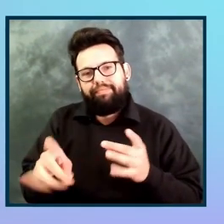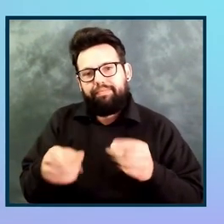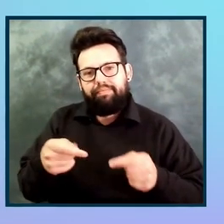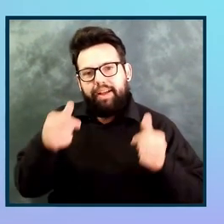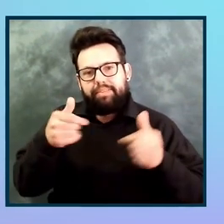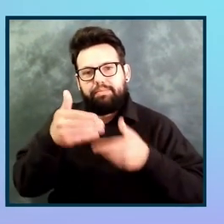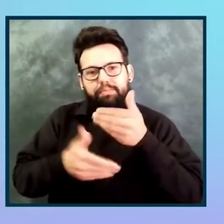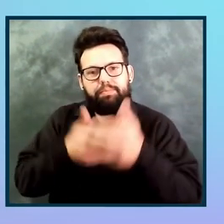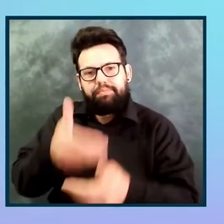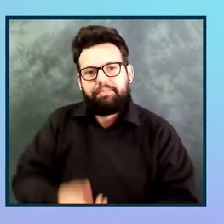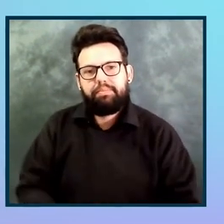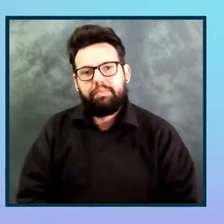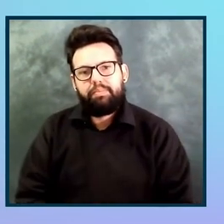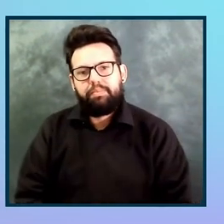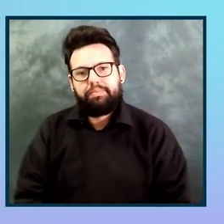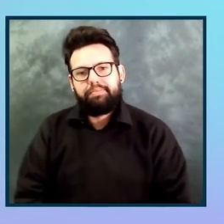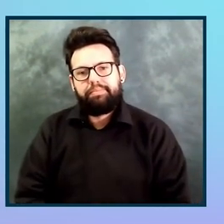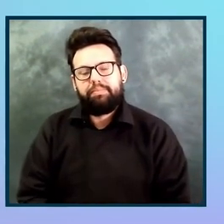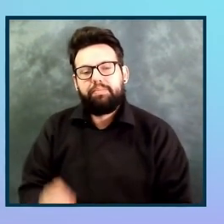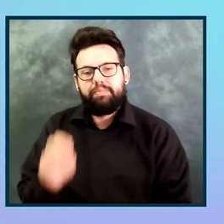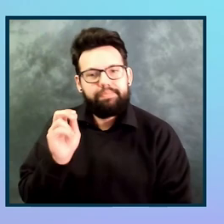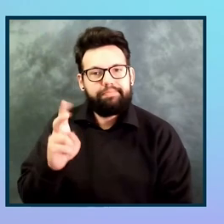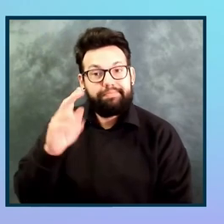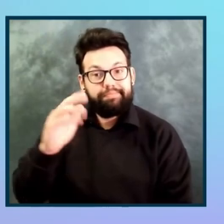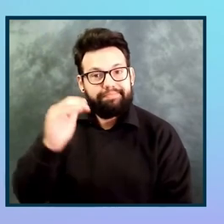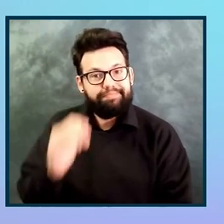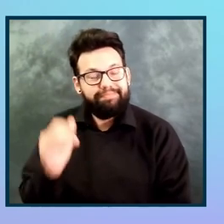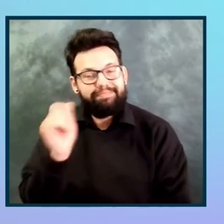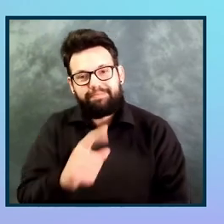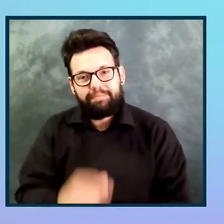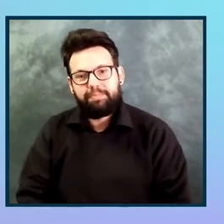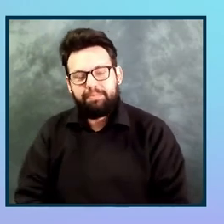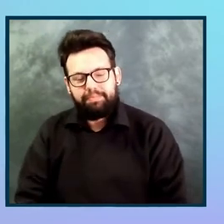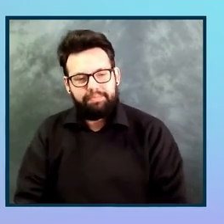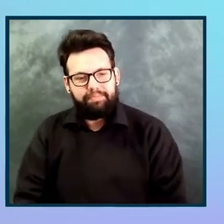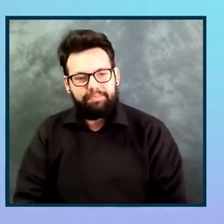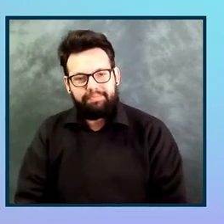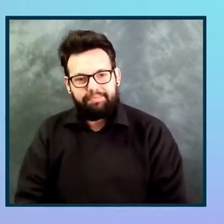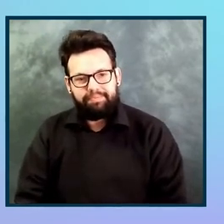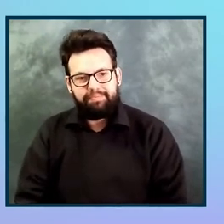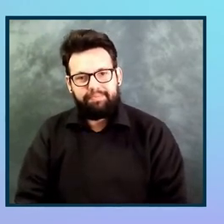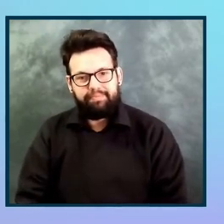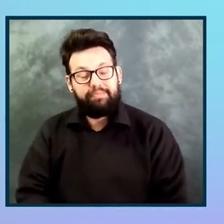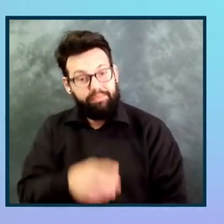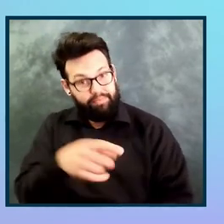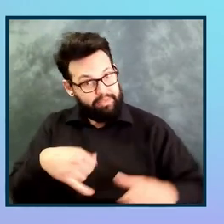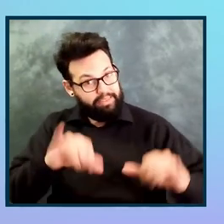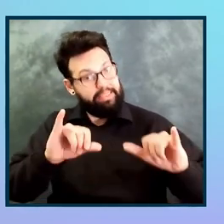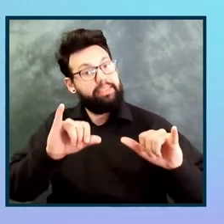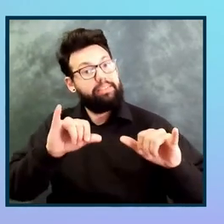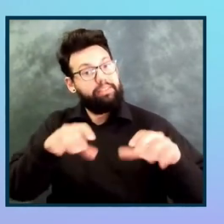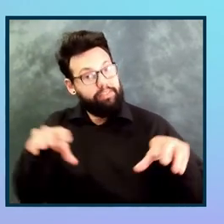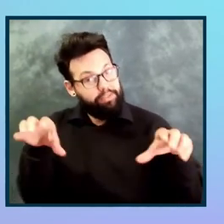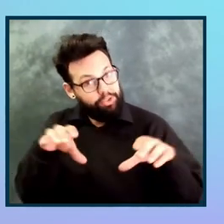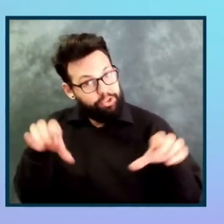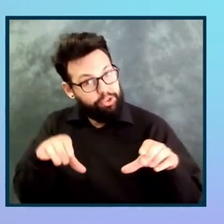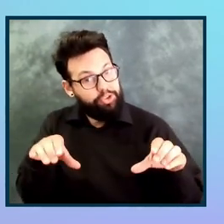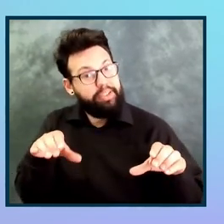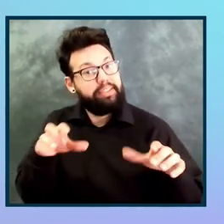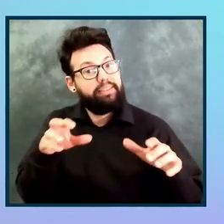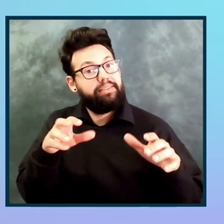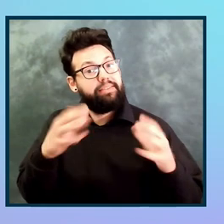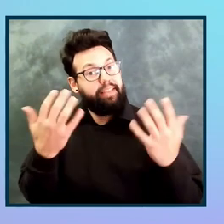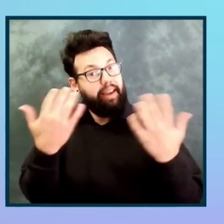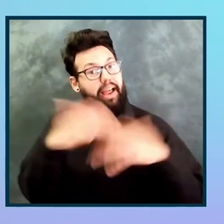Thank you. All right. So next question is, are you still doing audits in hybrid way